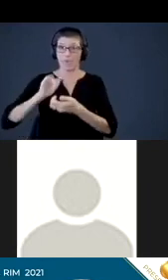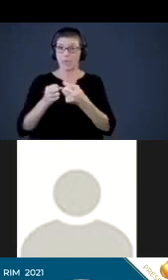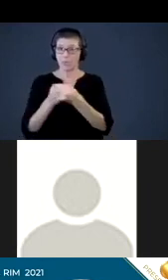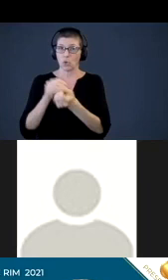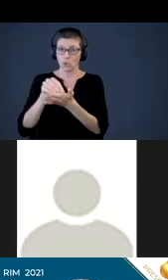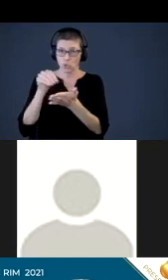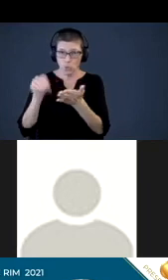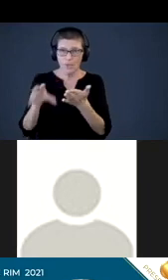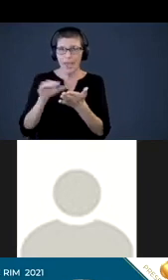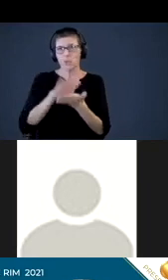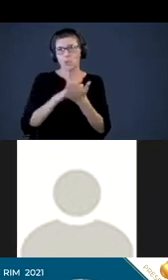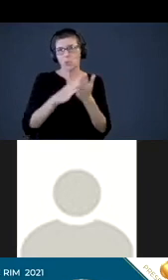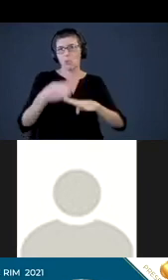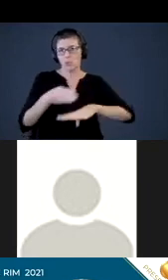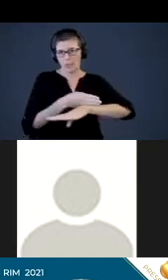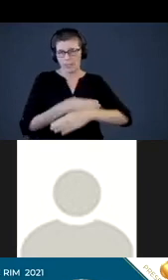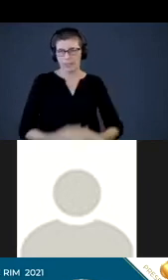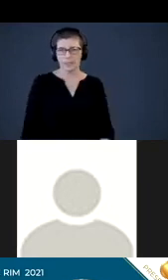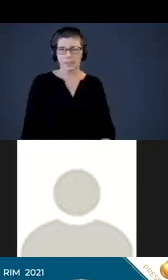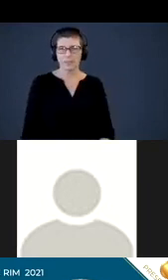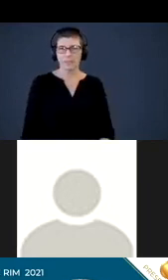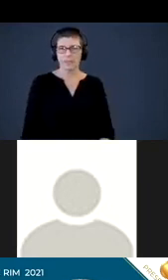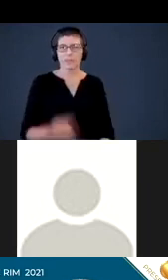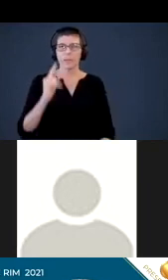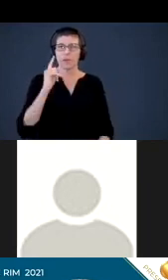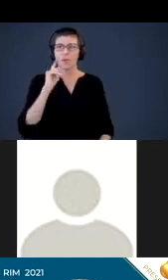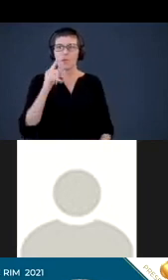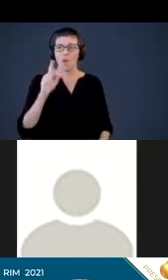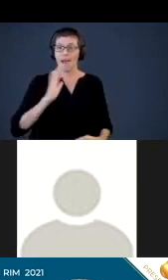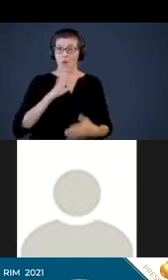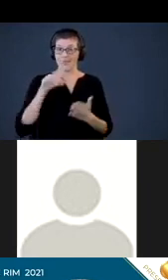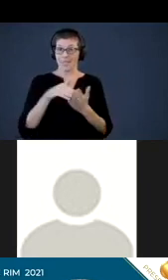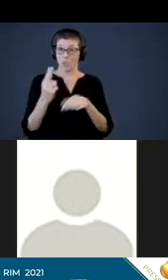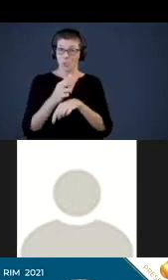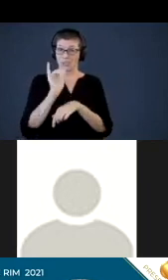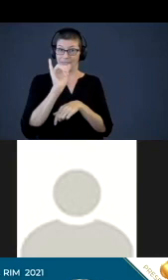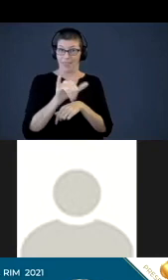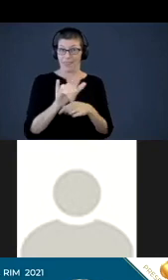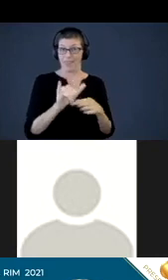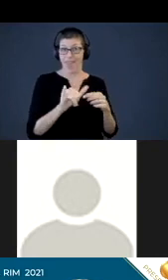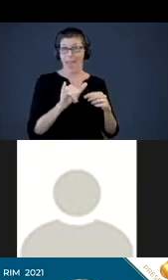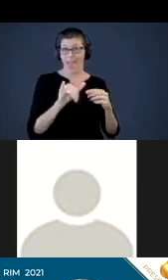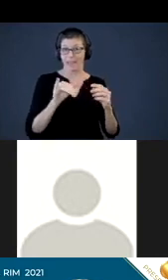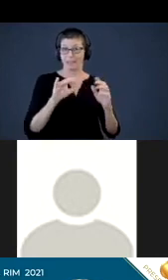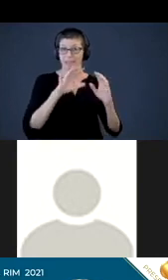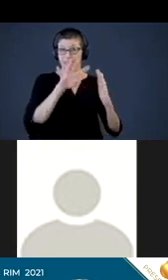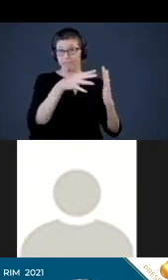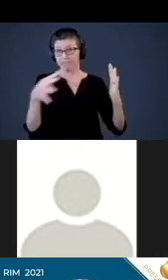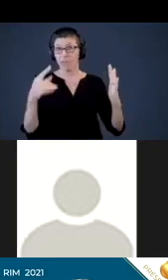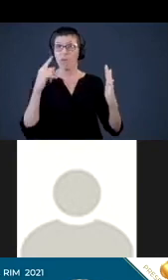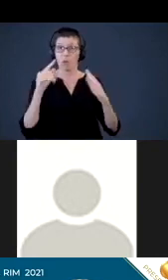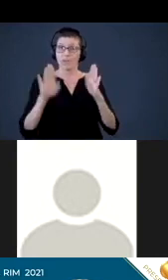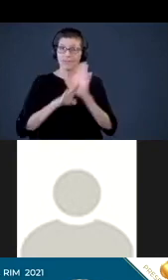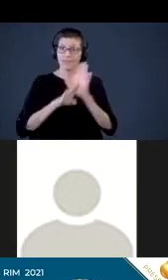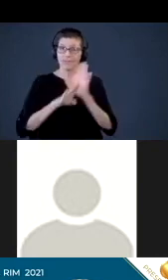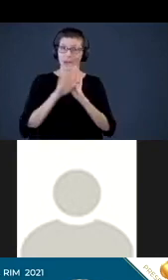school improvement. So our center uses this framework in developing training and then also when we're developing our